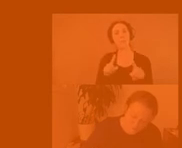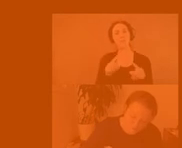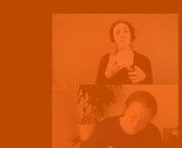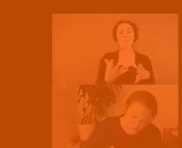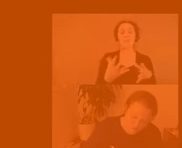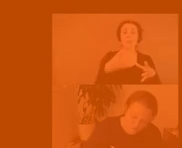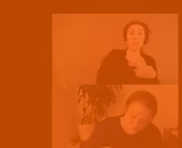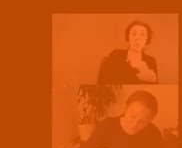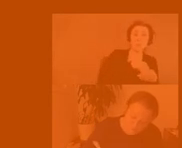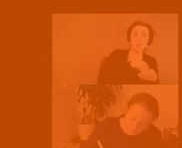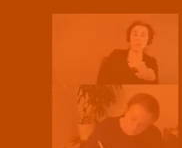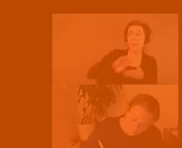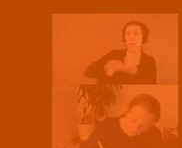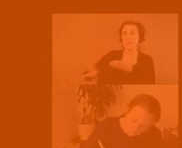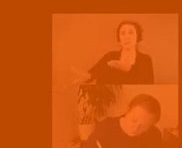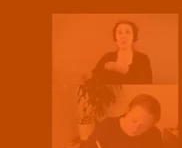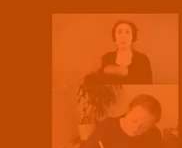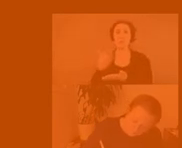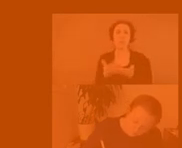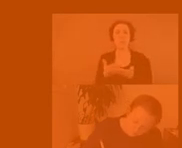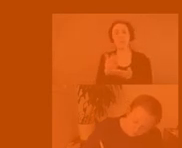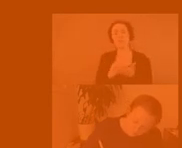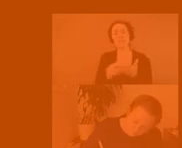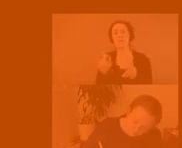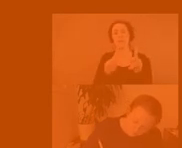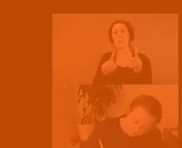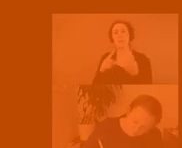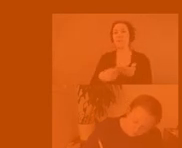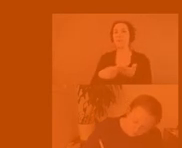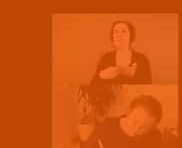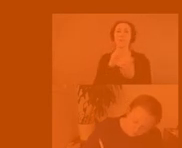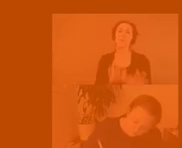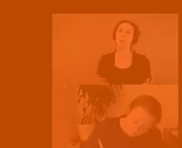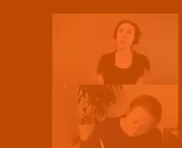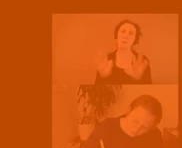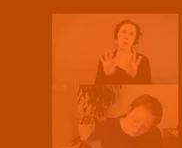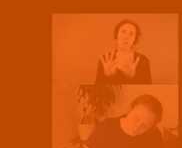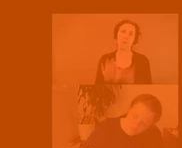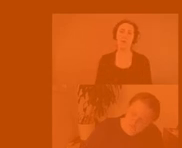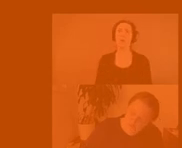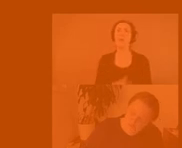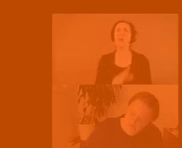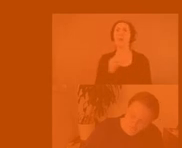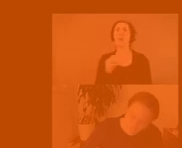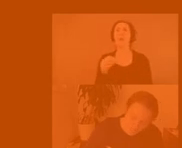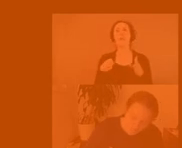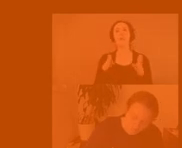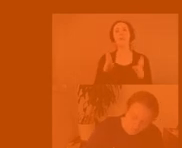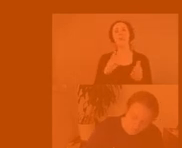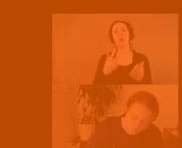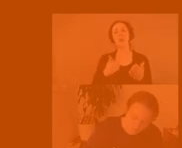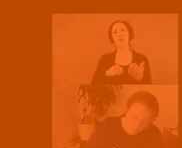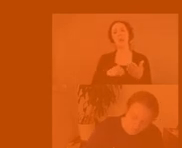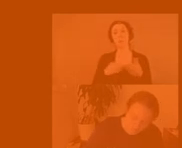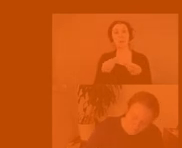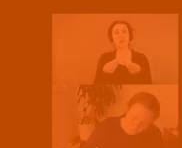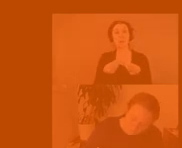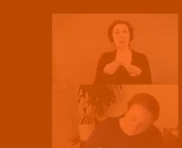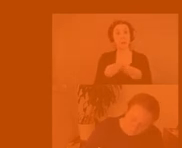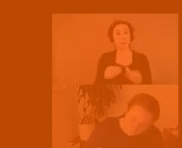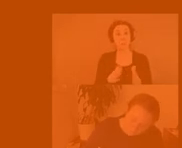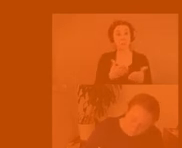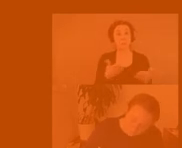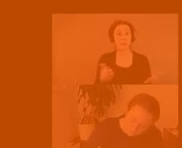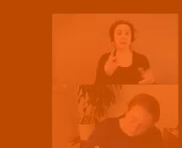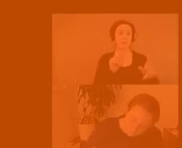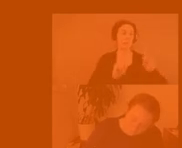aspect that some people have spoken about is kind of critical there just with the way that we may lose things or loved ones